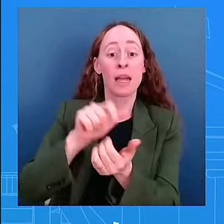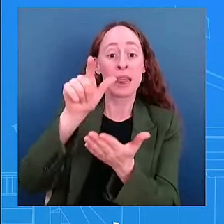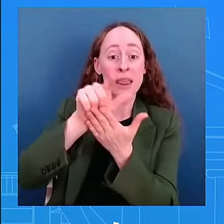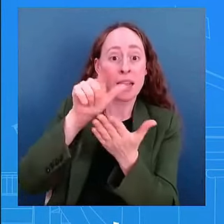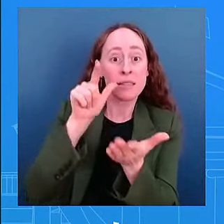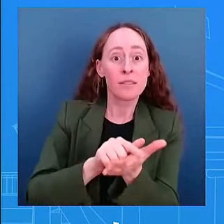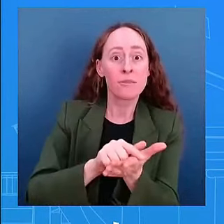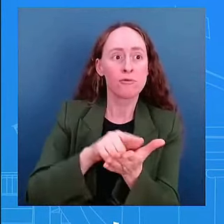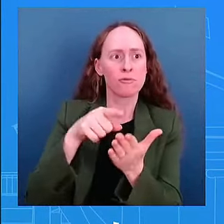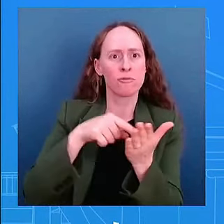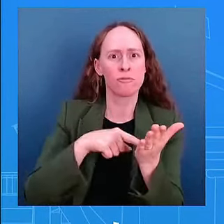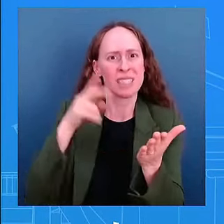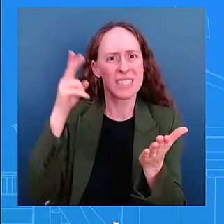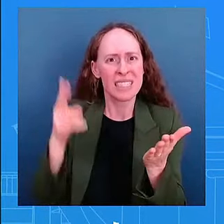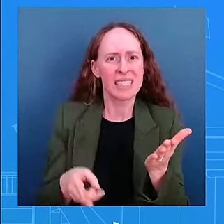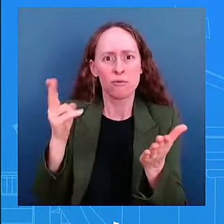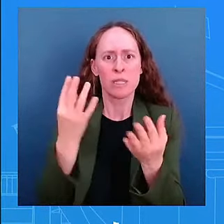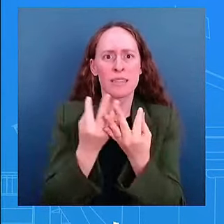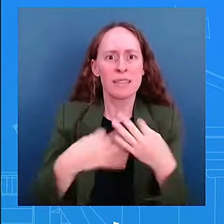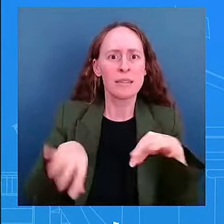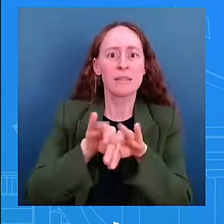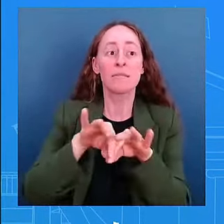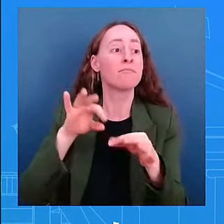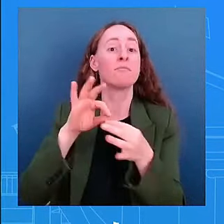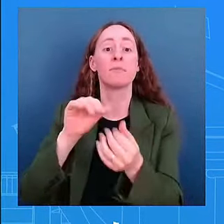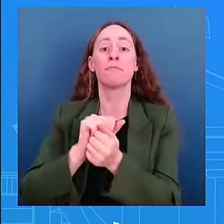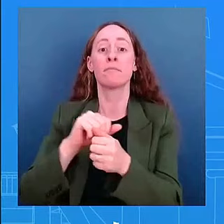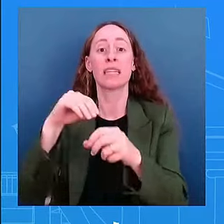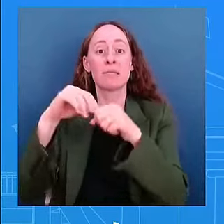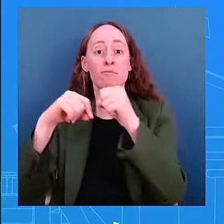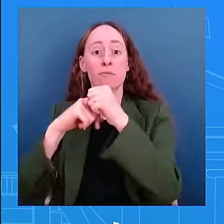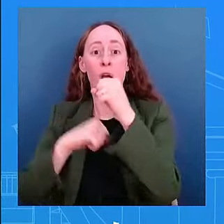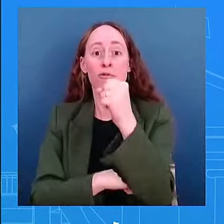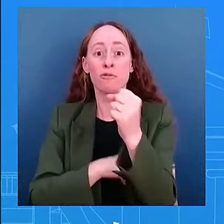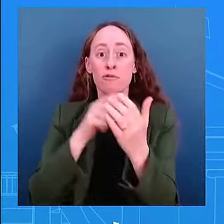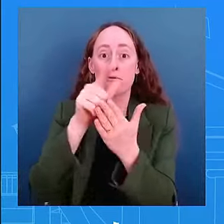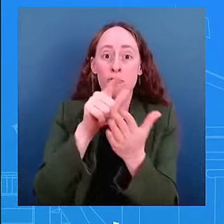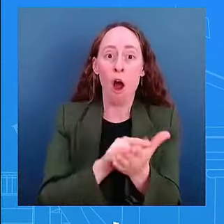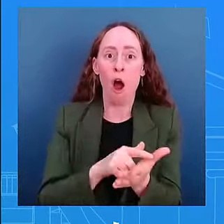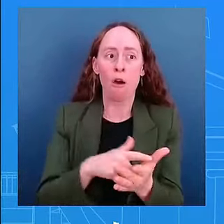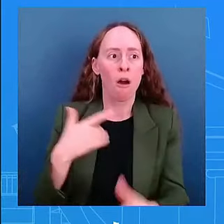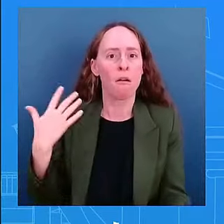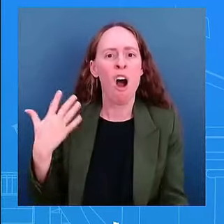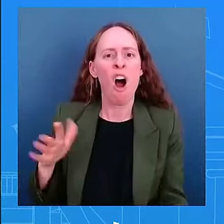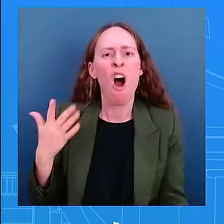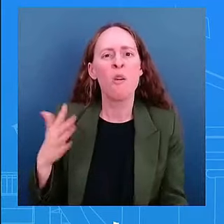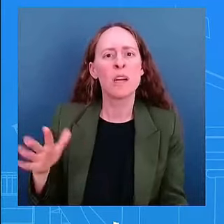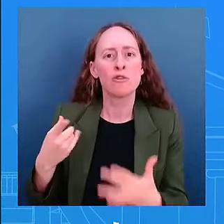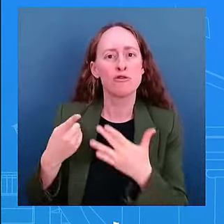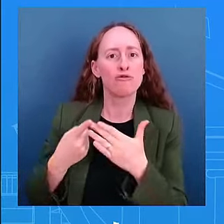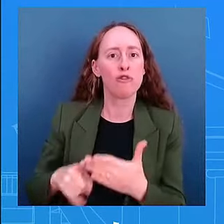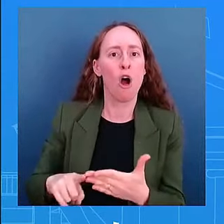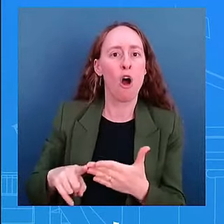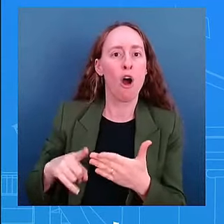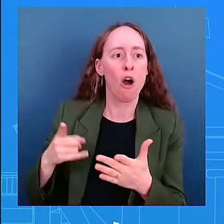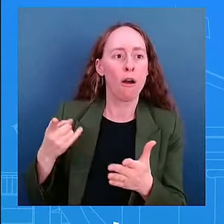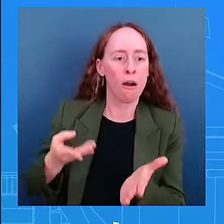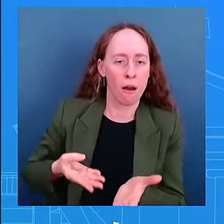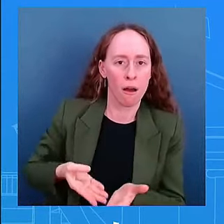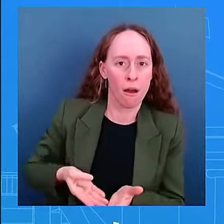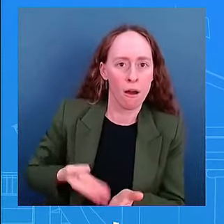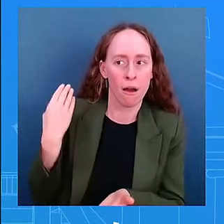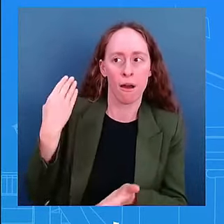infrastructure legislation as we know there are thousands of projects out there that we want to make sure that gets implemented there's the inflation reduction act there's